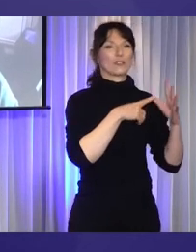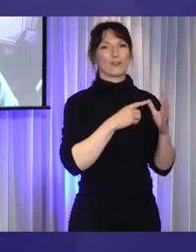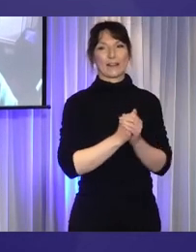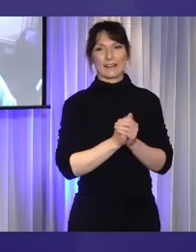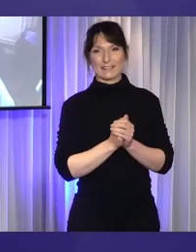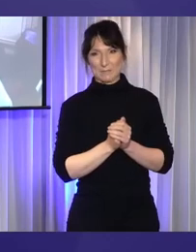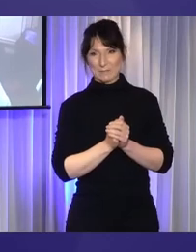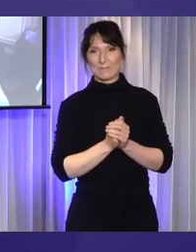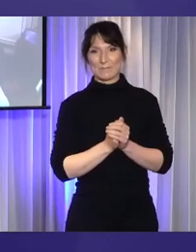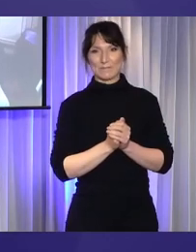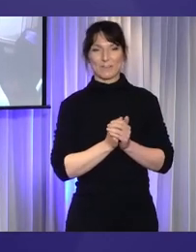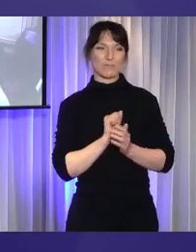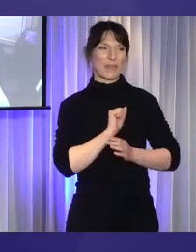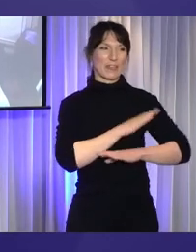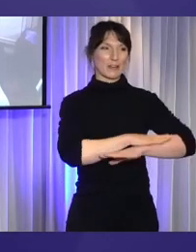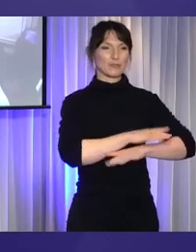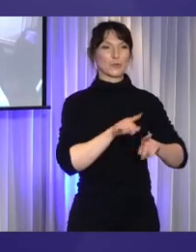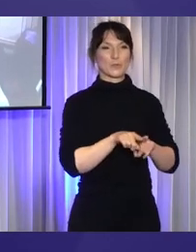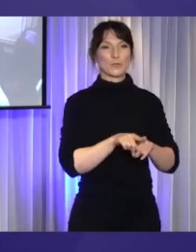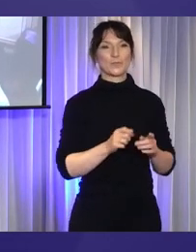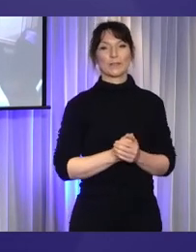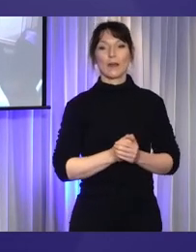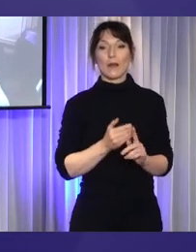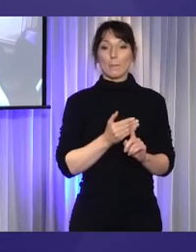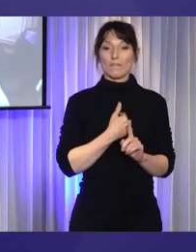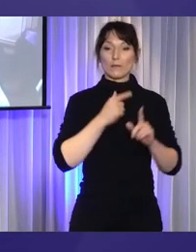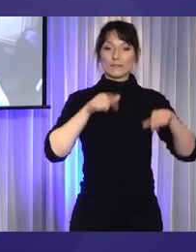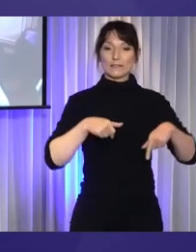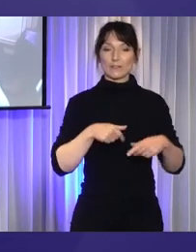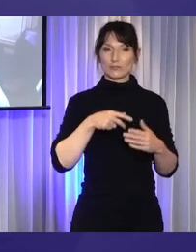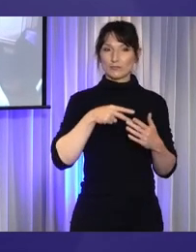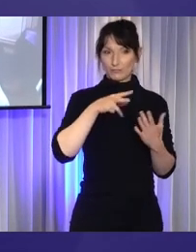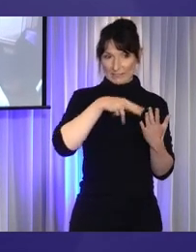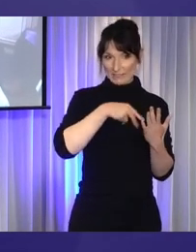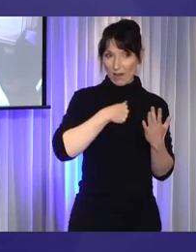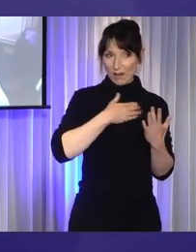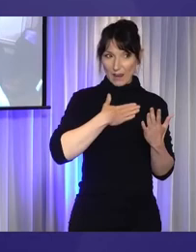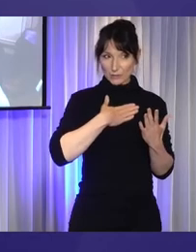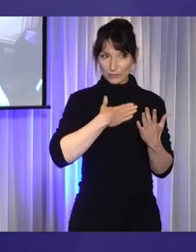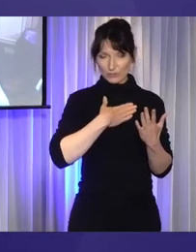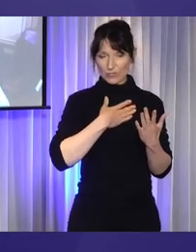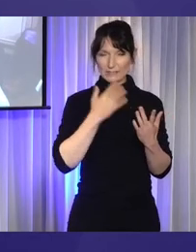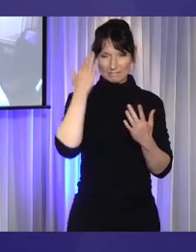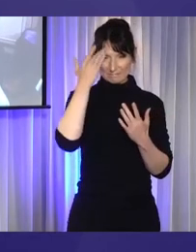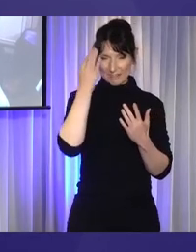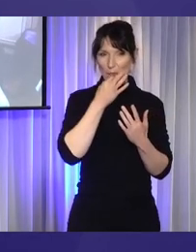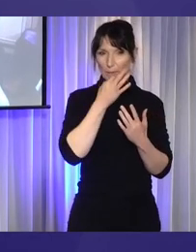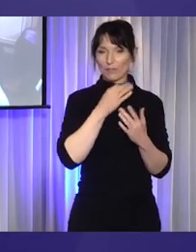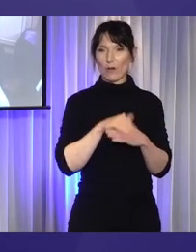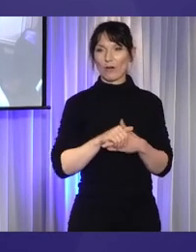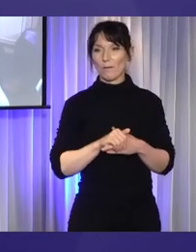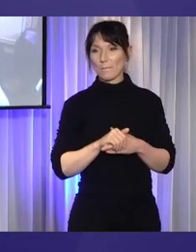Wadjanunga country. Before I begin reading, I'd just like to reflect on